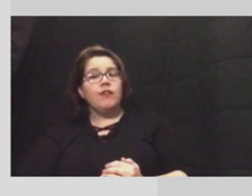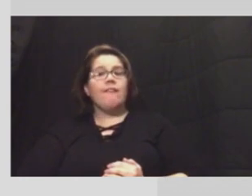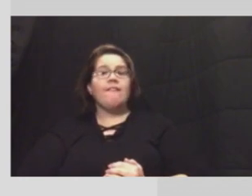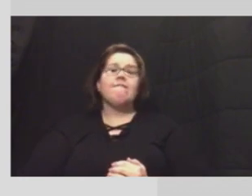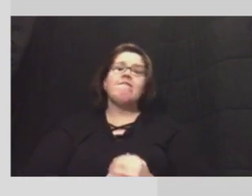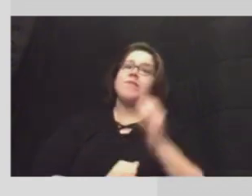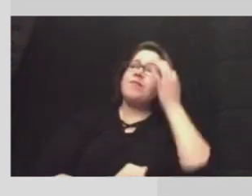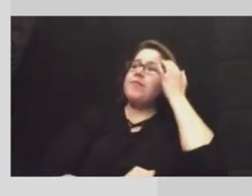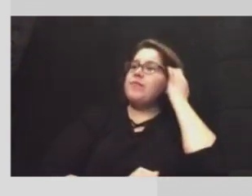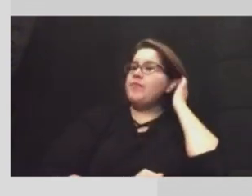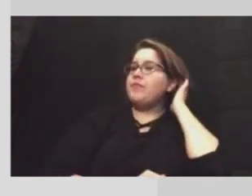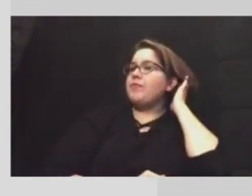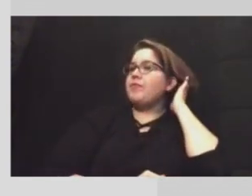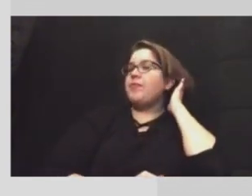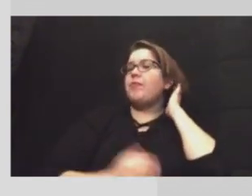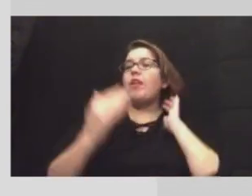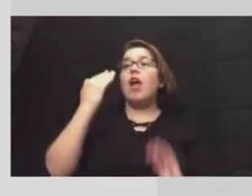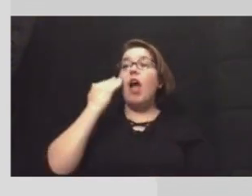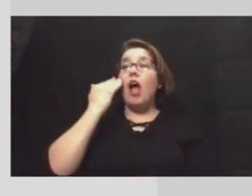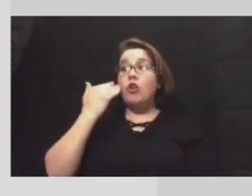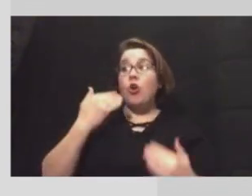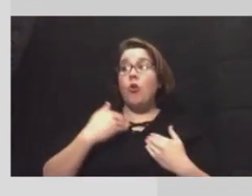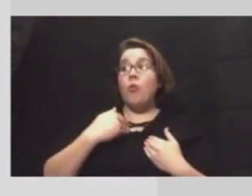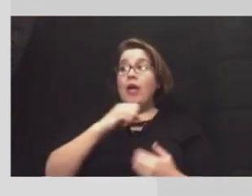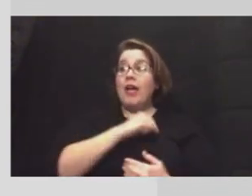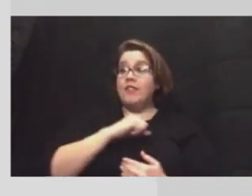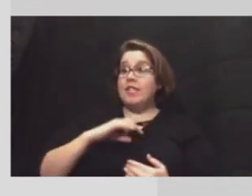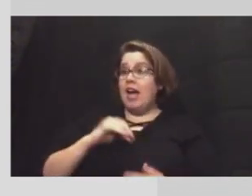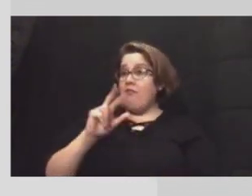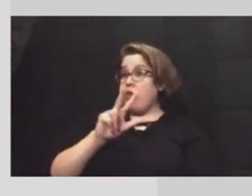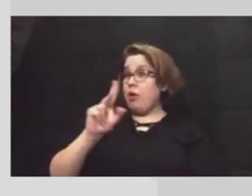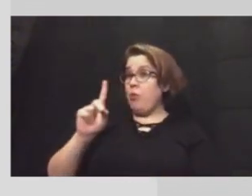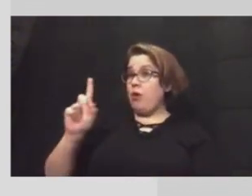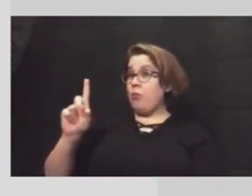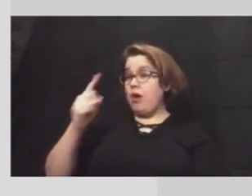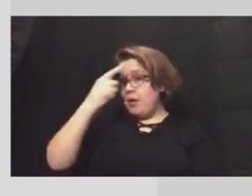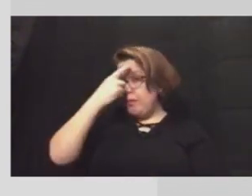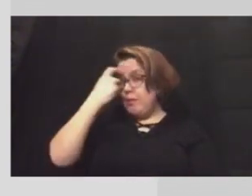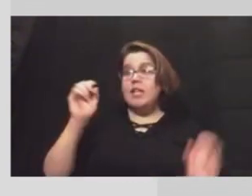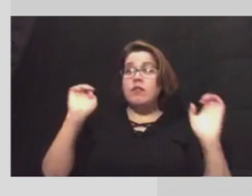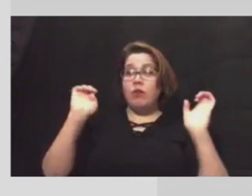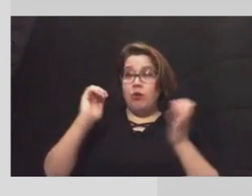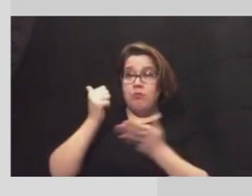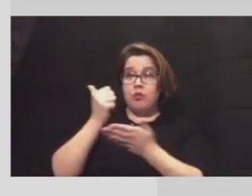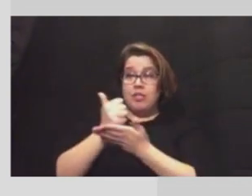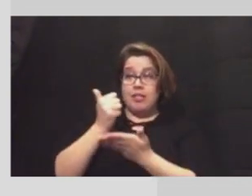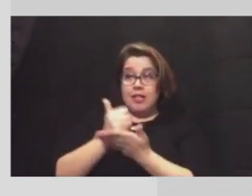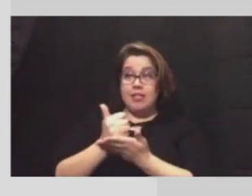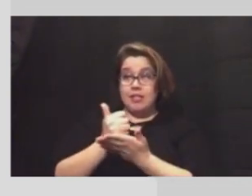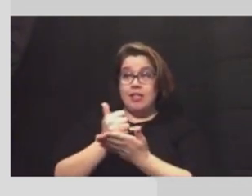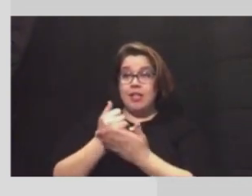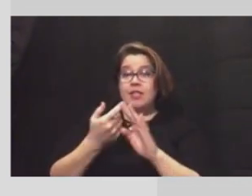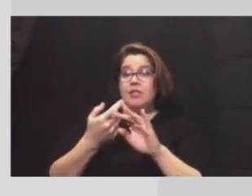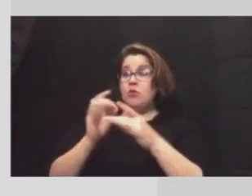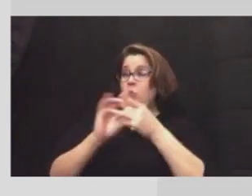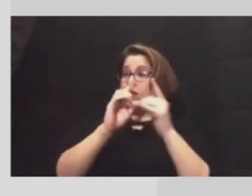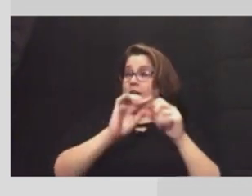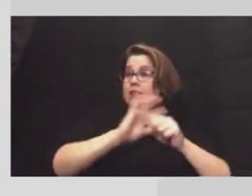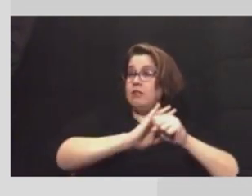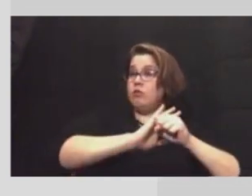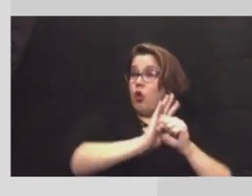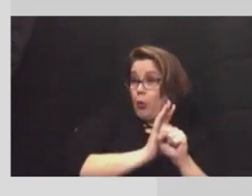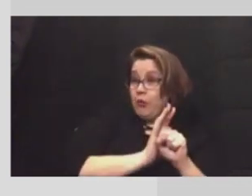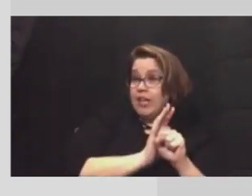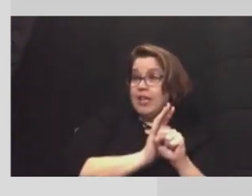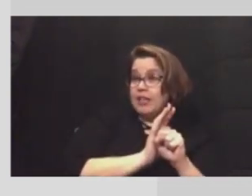i know we have staffed up 3-1-1 as a result of our emergency assistance uh from the covid uh crisis